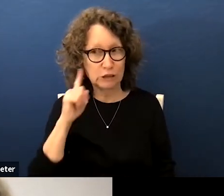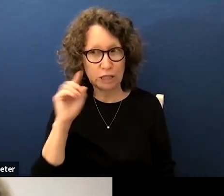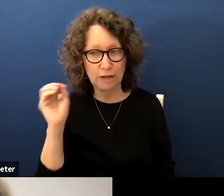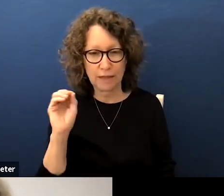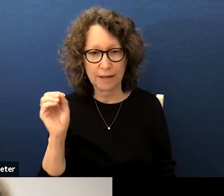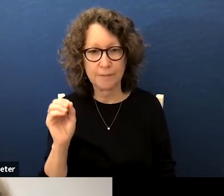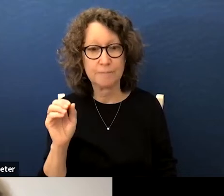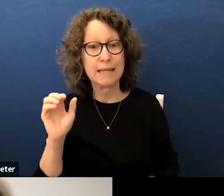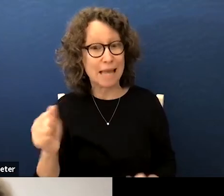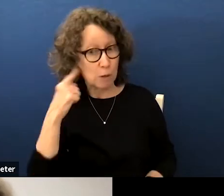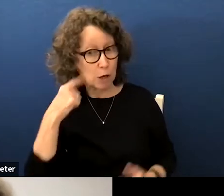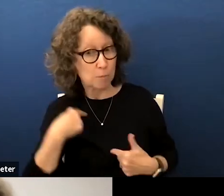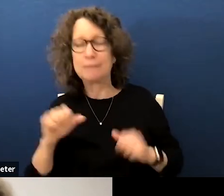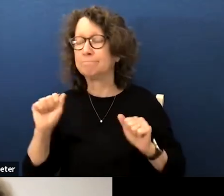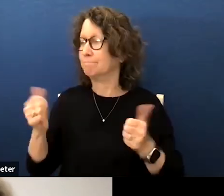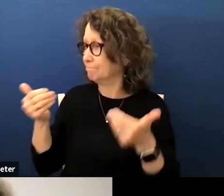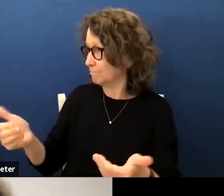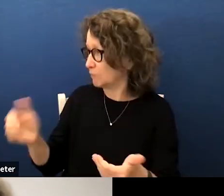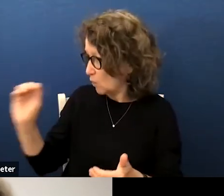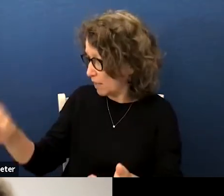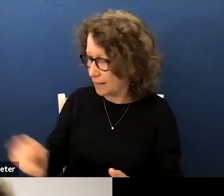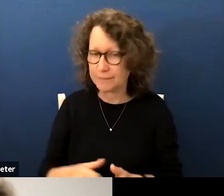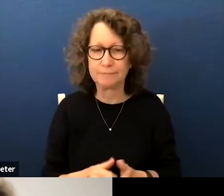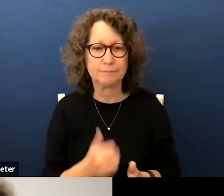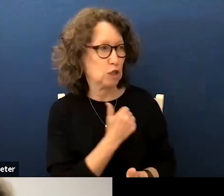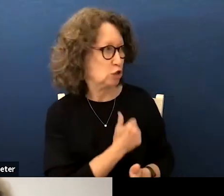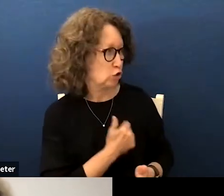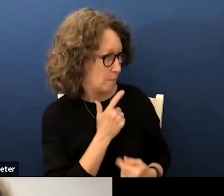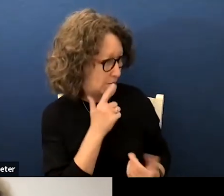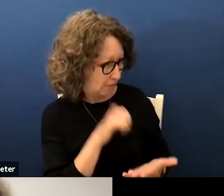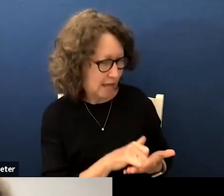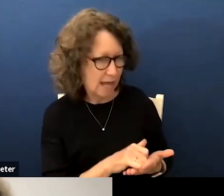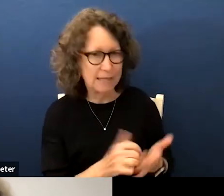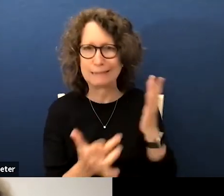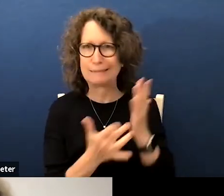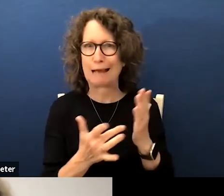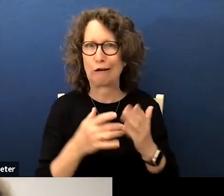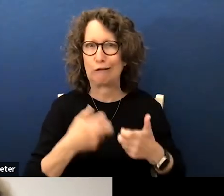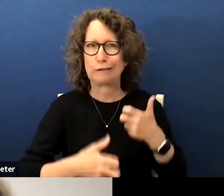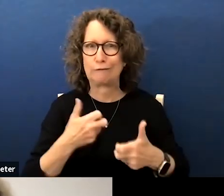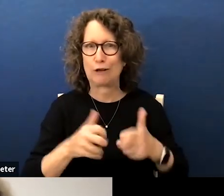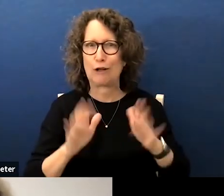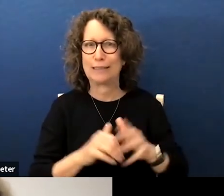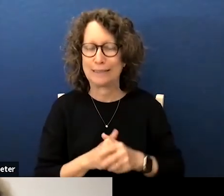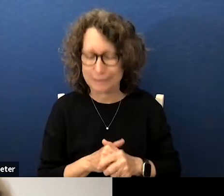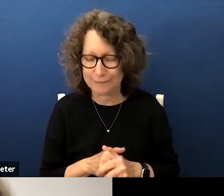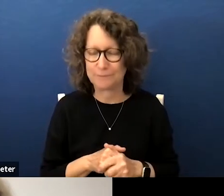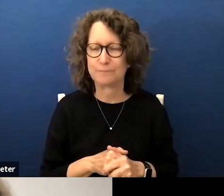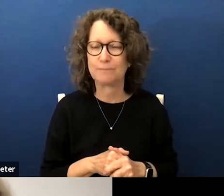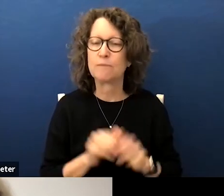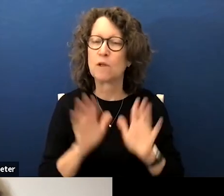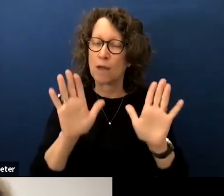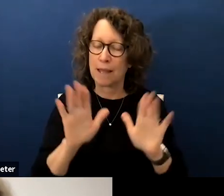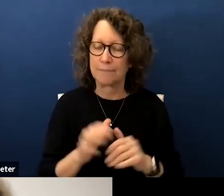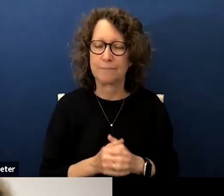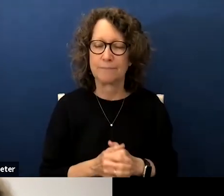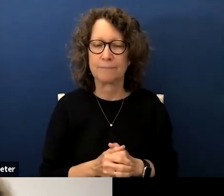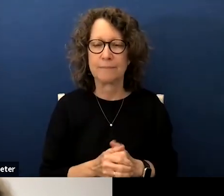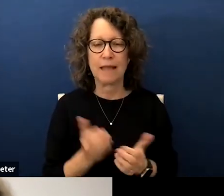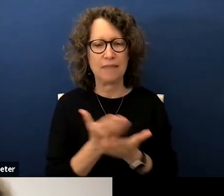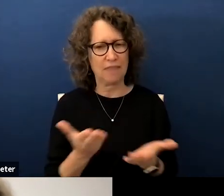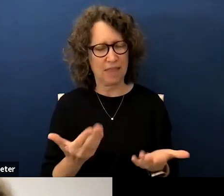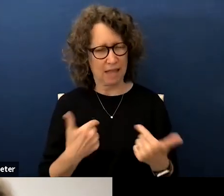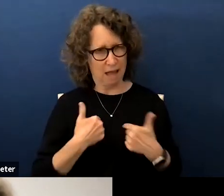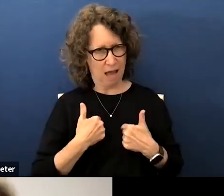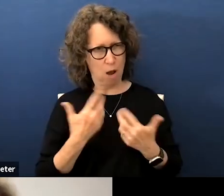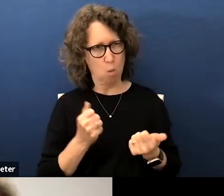yes can you hear me yes go ahead sorry about that technical difficulties all right so the thing that i want